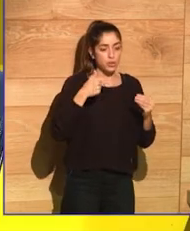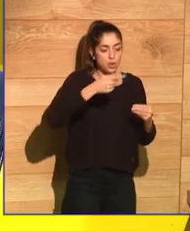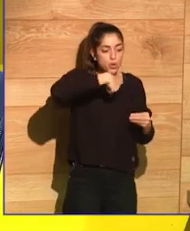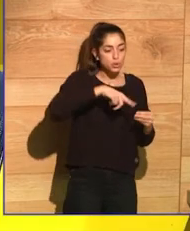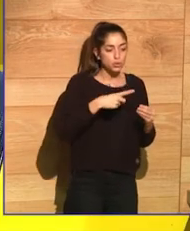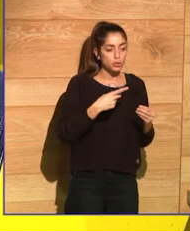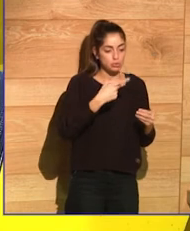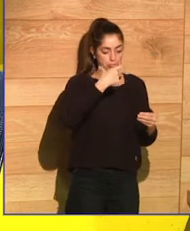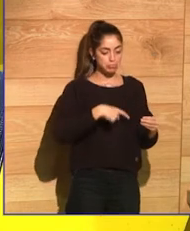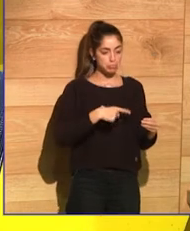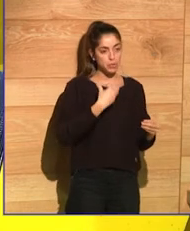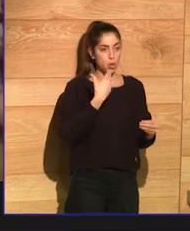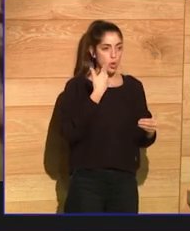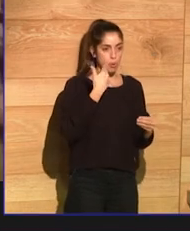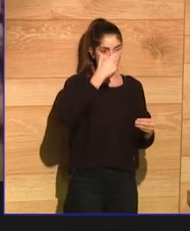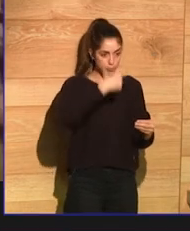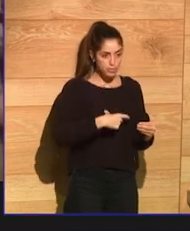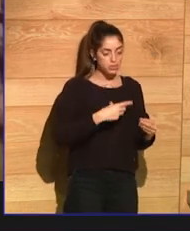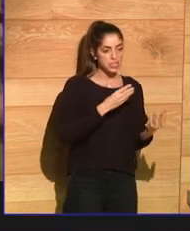Beyond that, I'd have to think a lot longer.